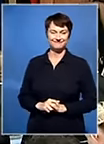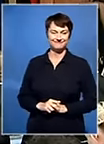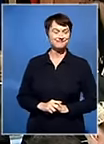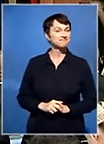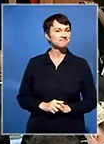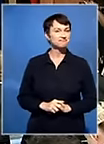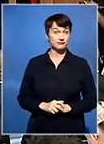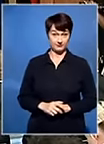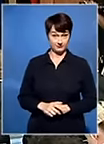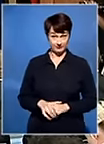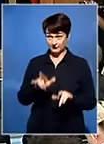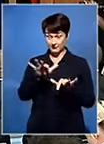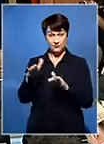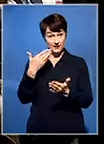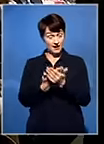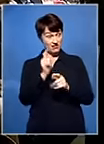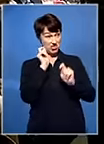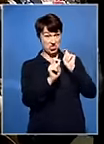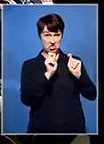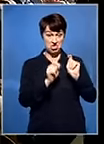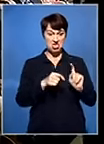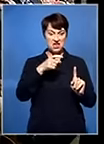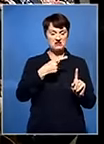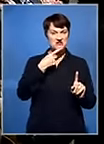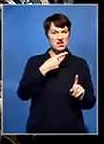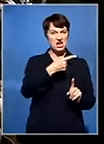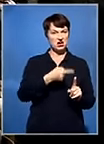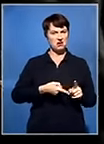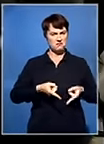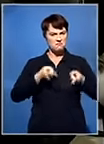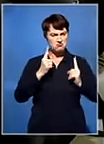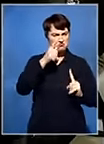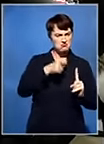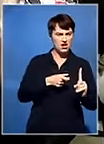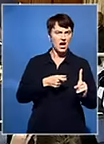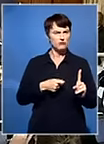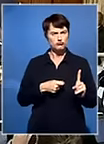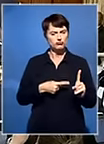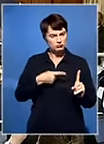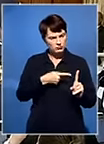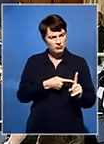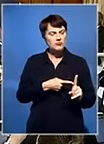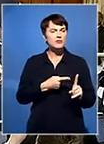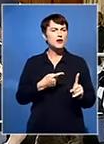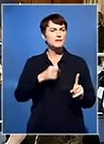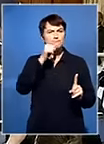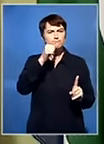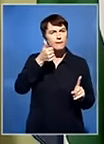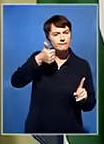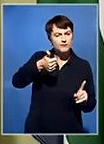And no one can accuse him of being ungrateful to those that are kind or maybe unkind to him.